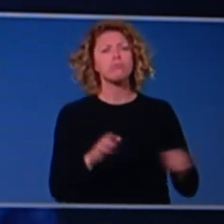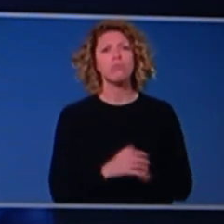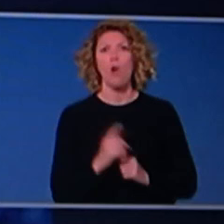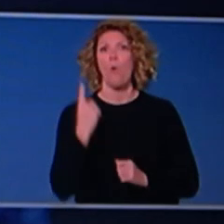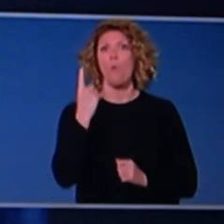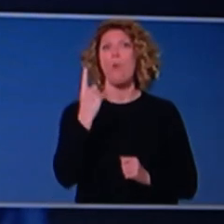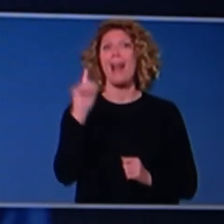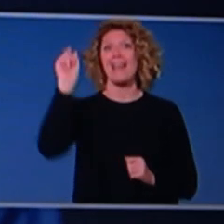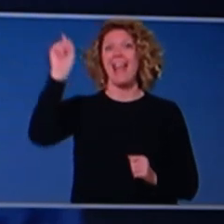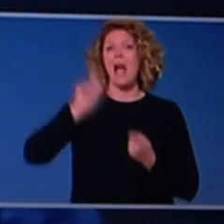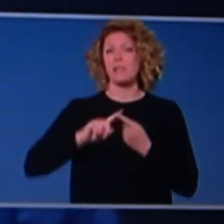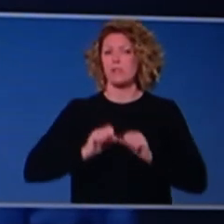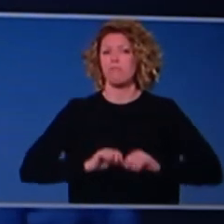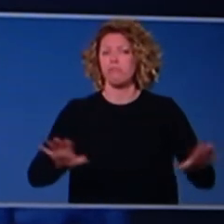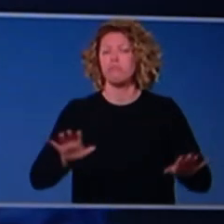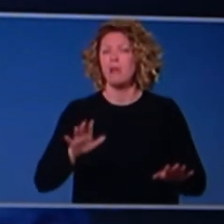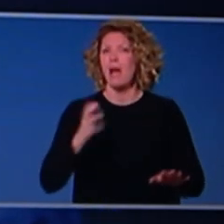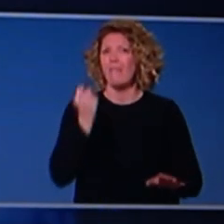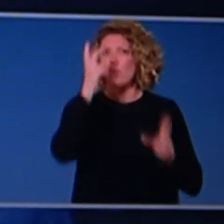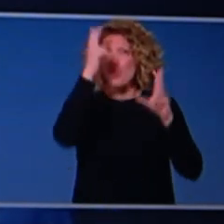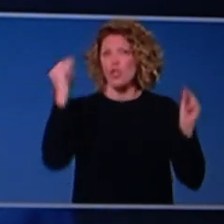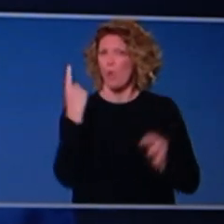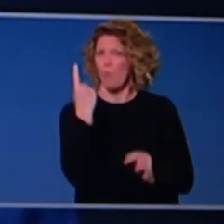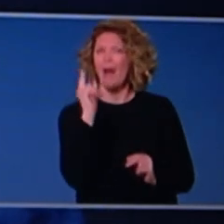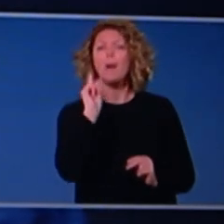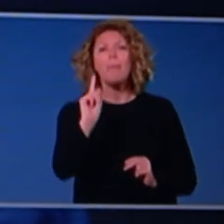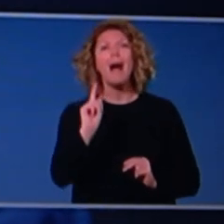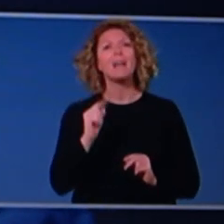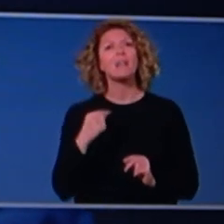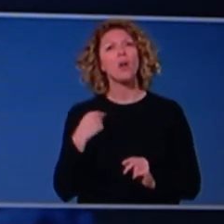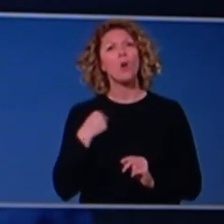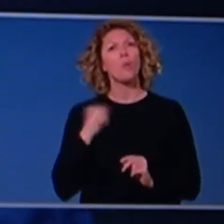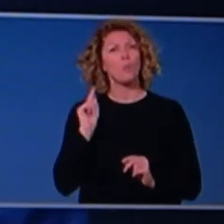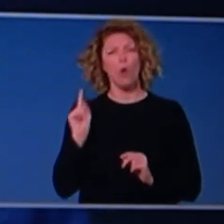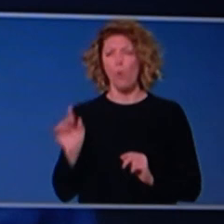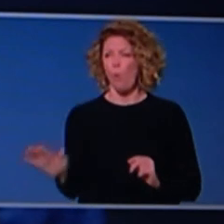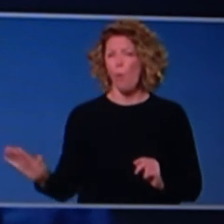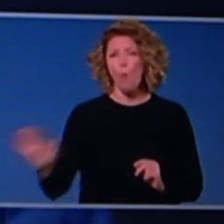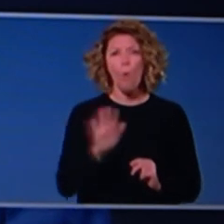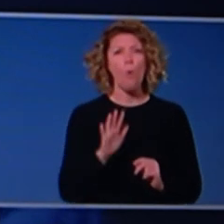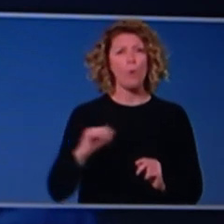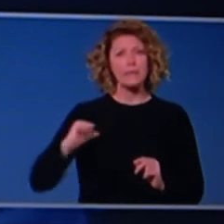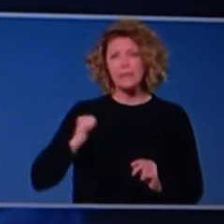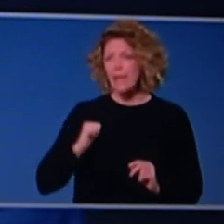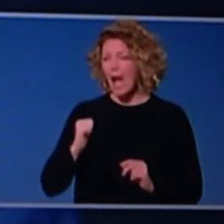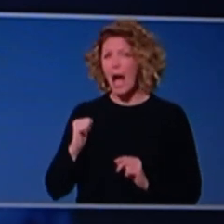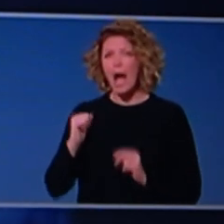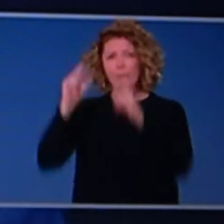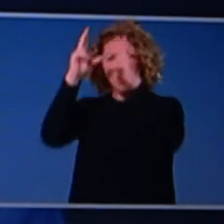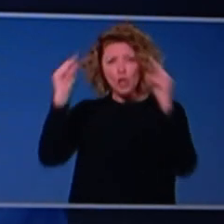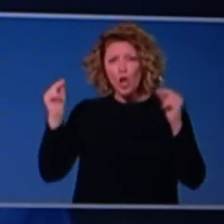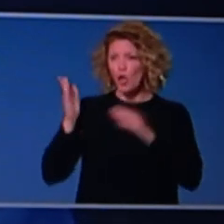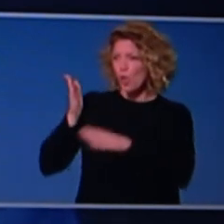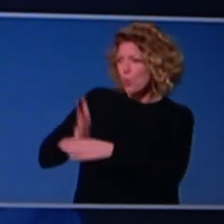active at the moment. But in most cases, once you get one case, we go in and test every staff member, every resident and any